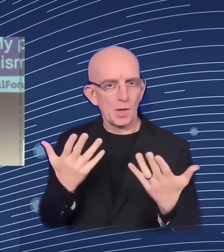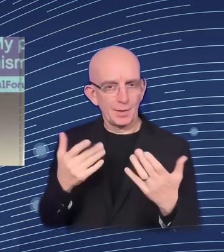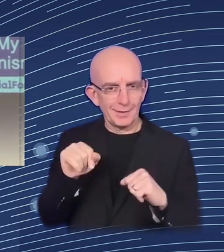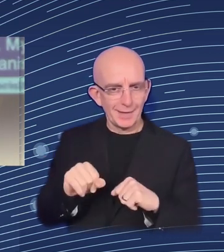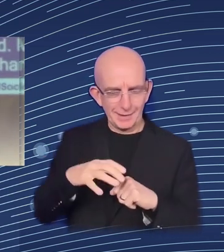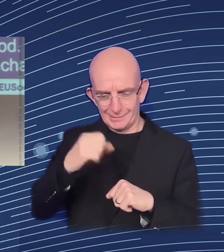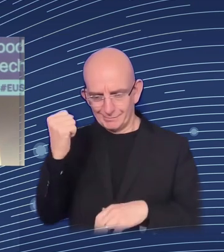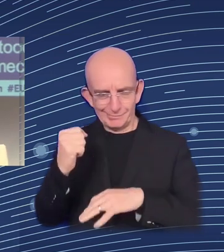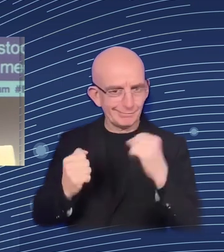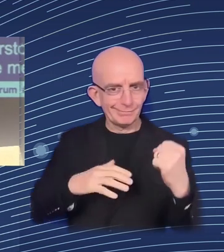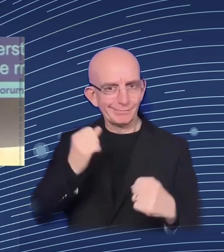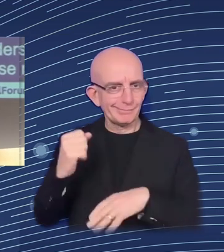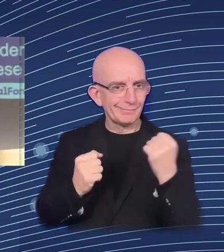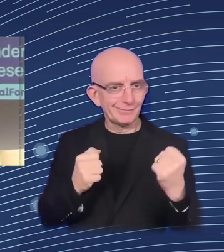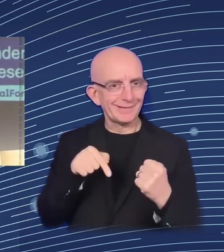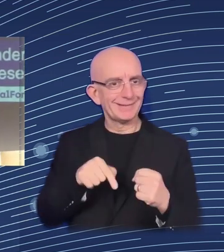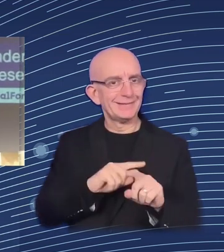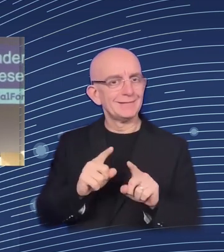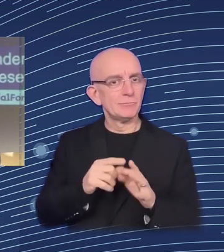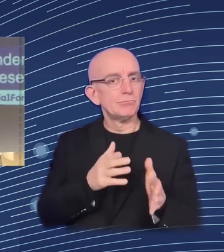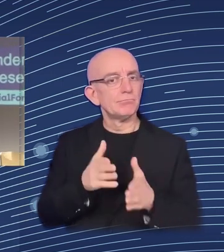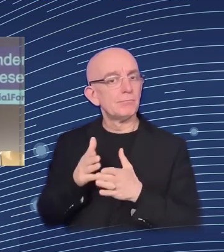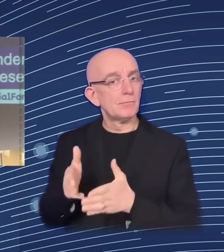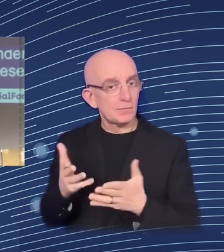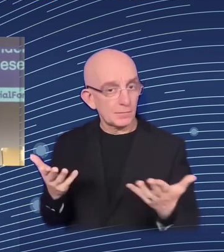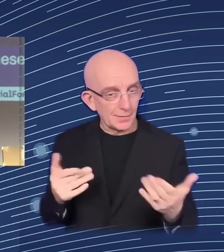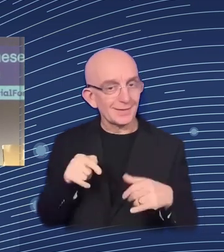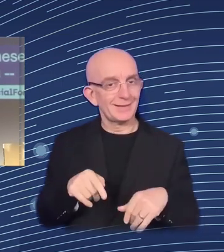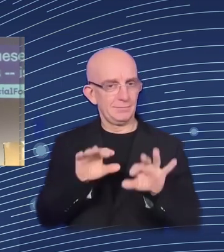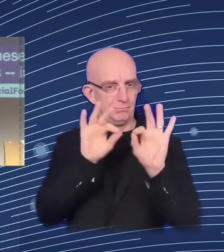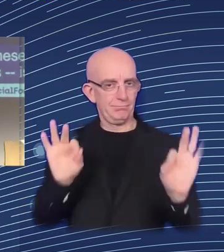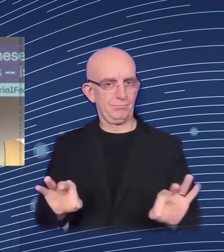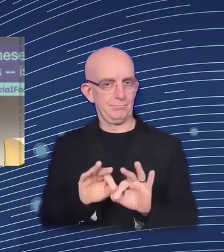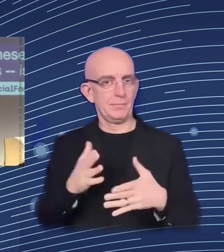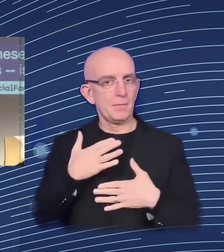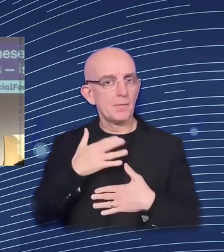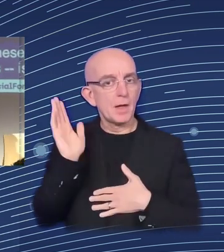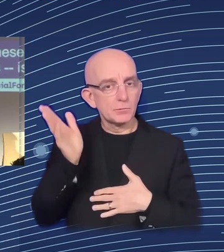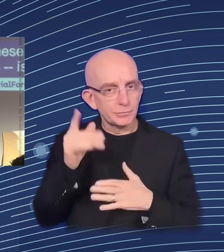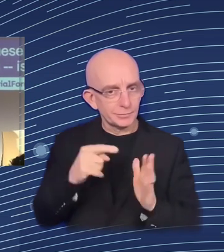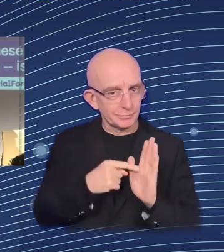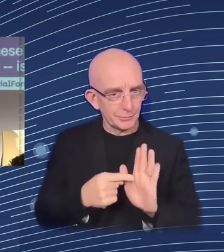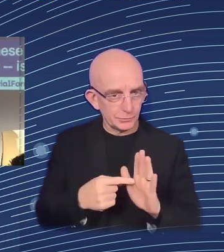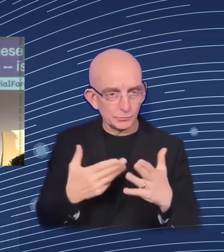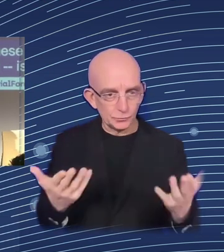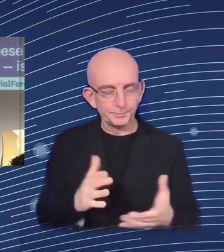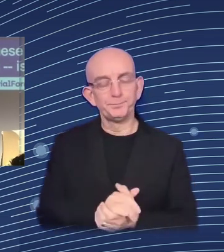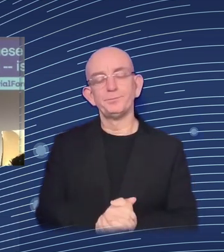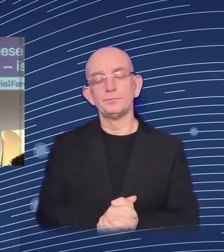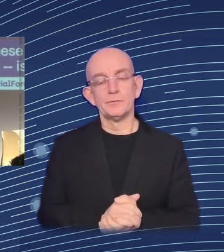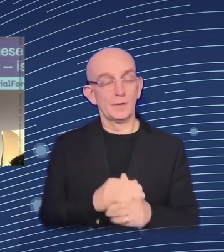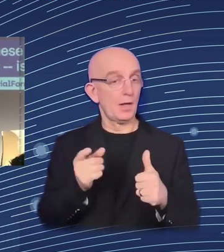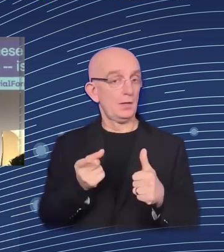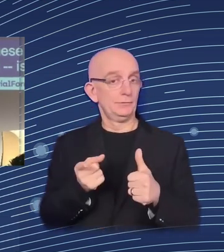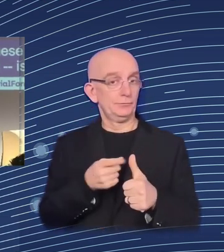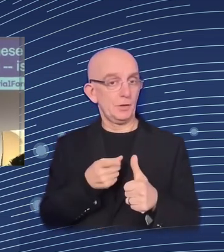So, the first really is, is digital transformation raising social risks? And I will come to you in a moment trying